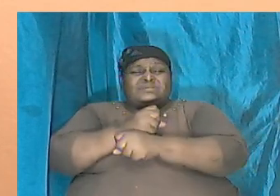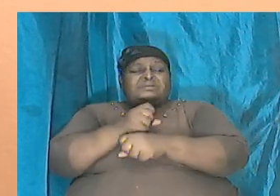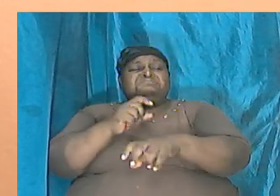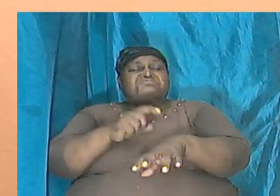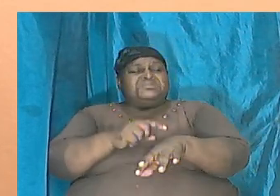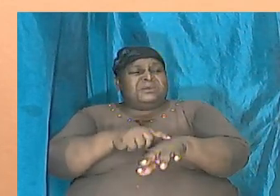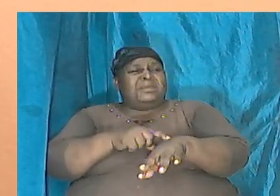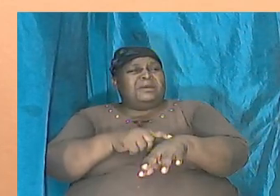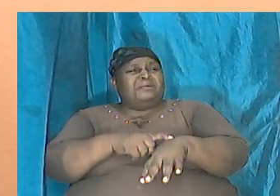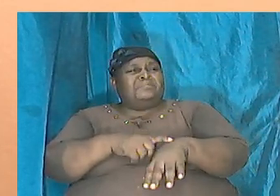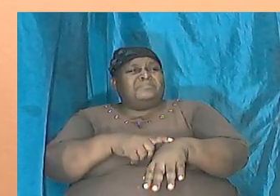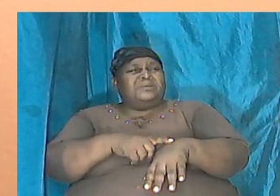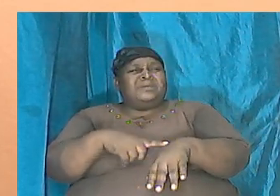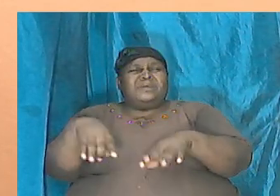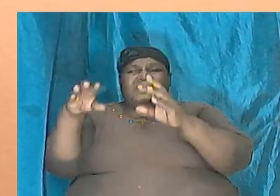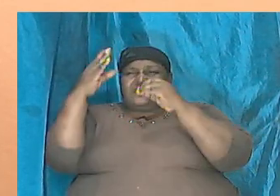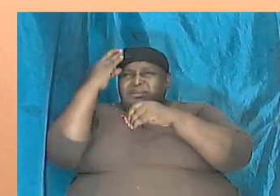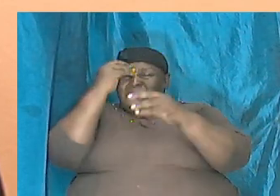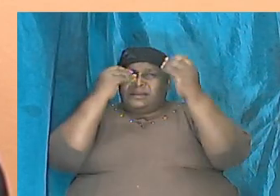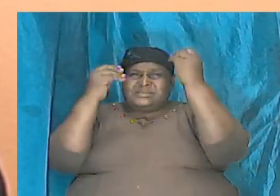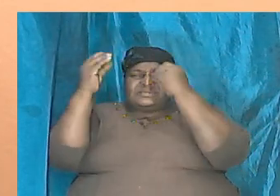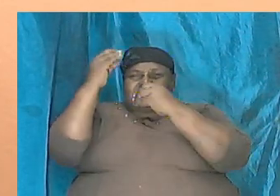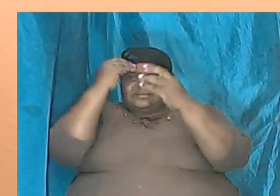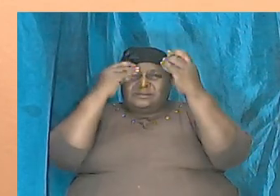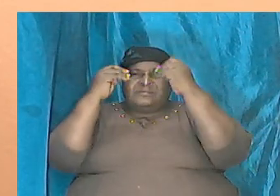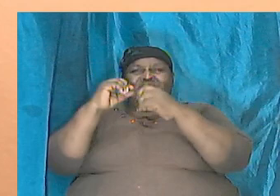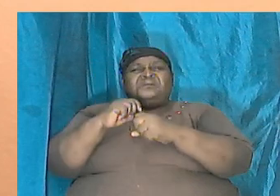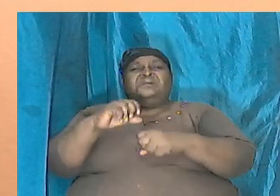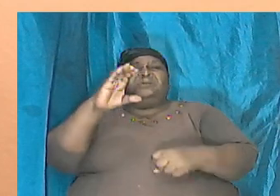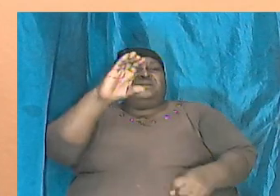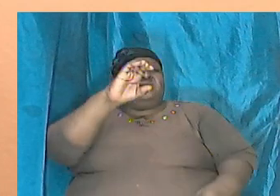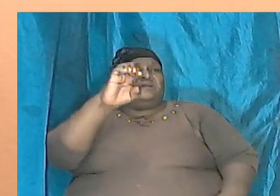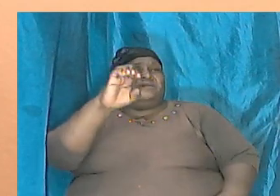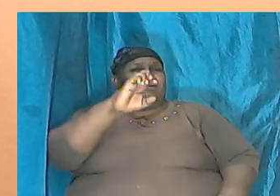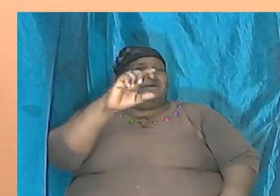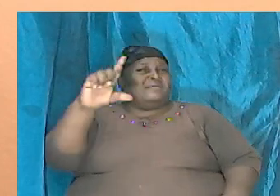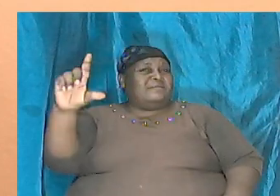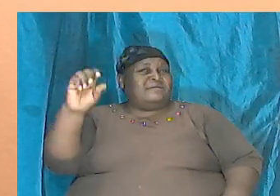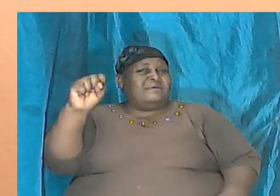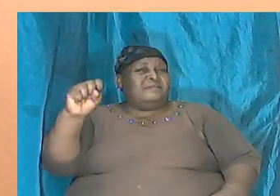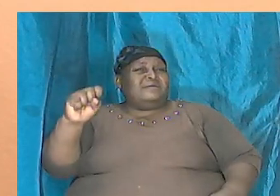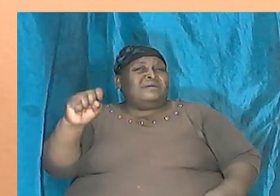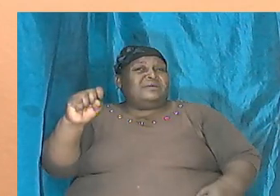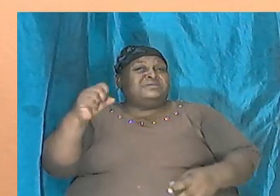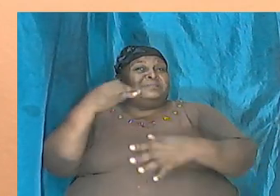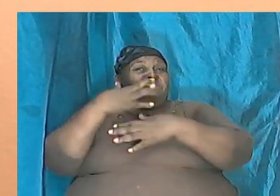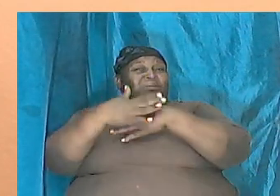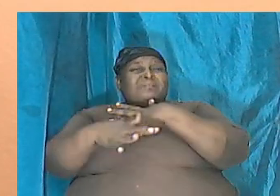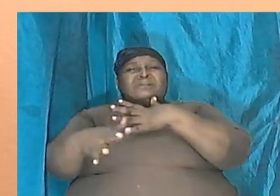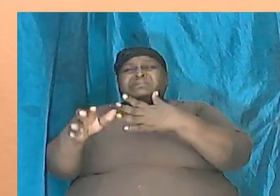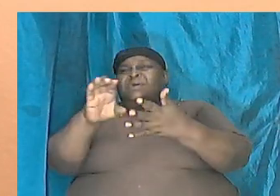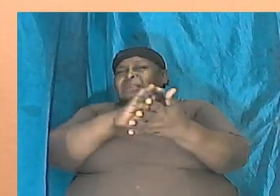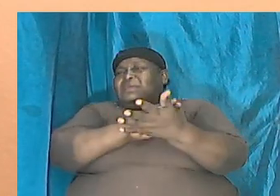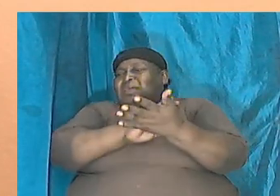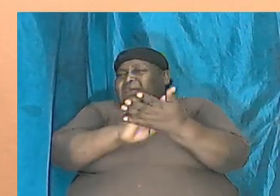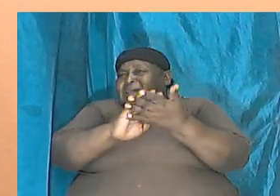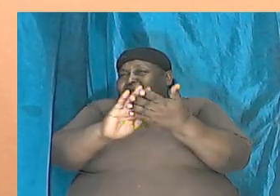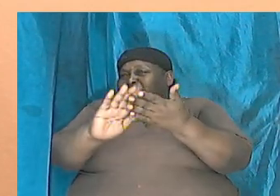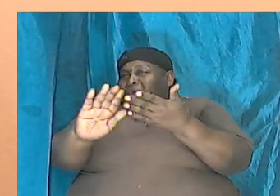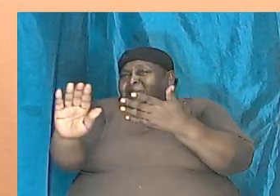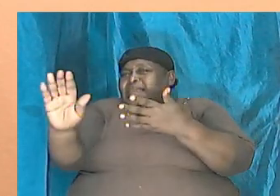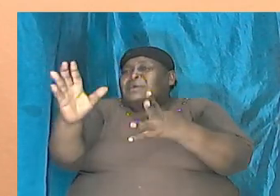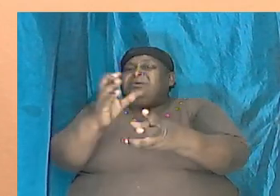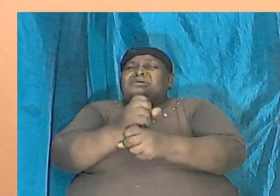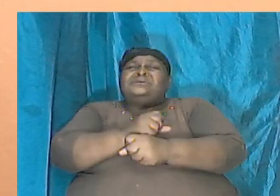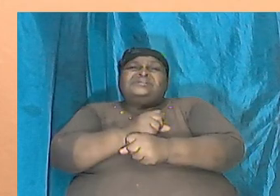excesses from the cells are pushed out, it is the blood that comes and cleans it up and then takes it to a